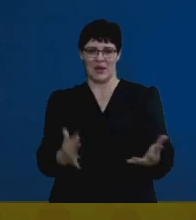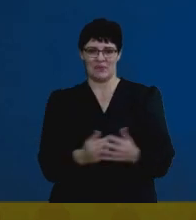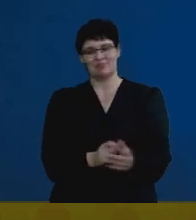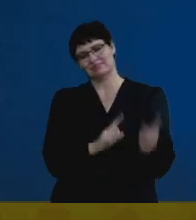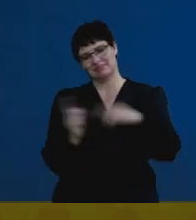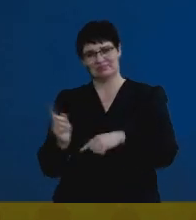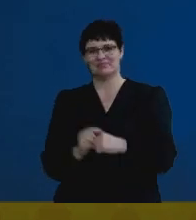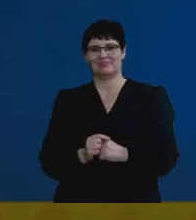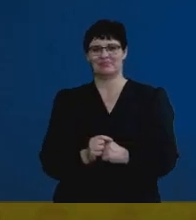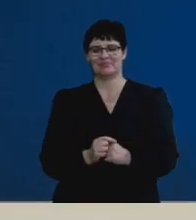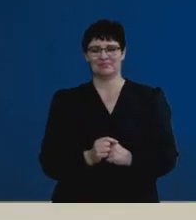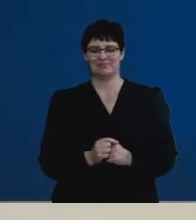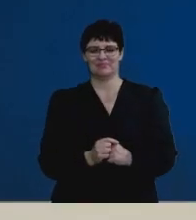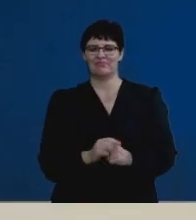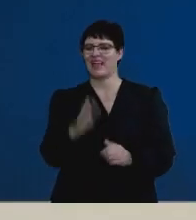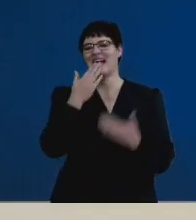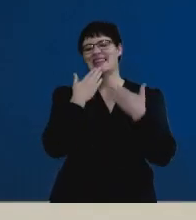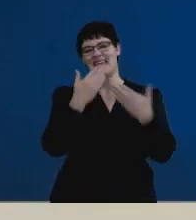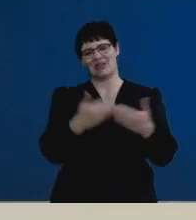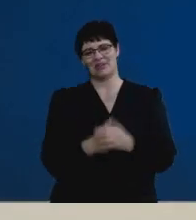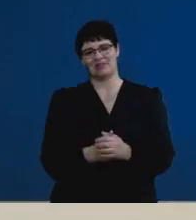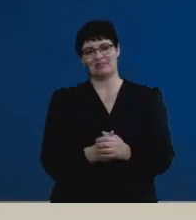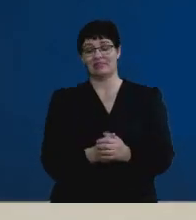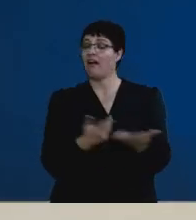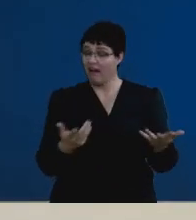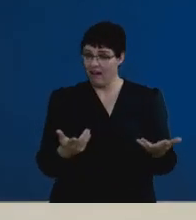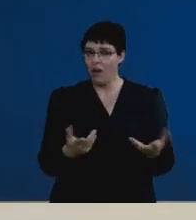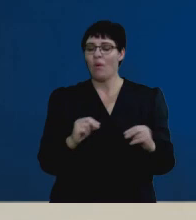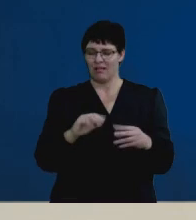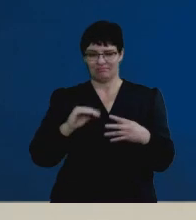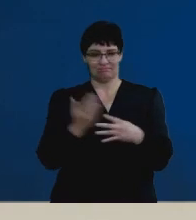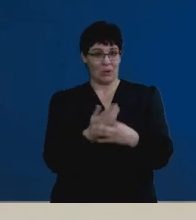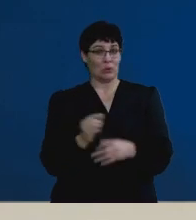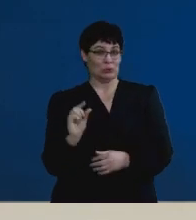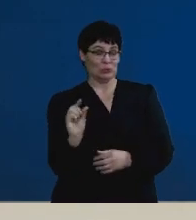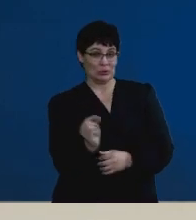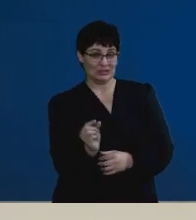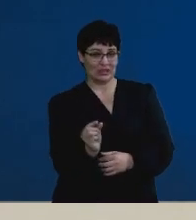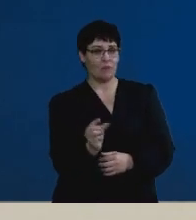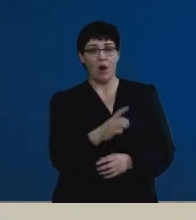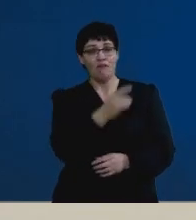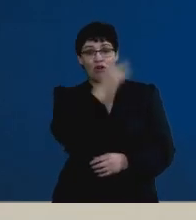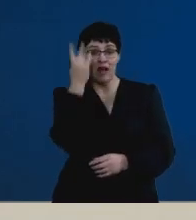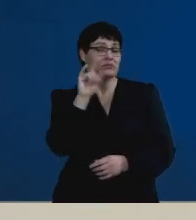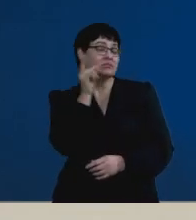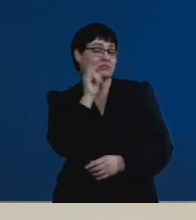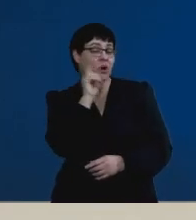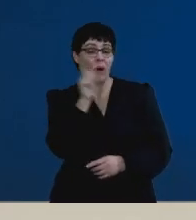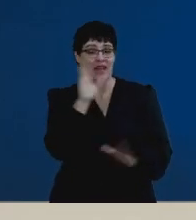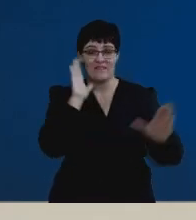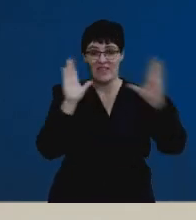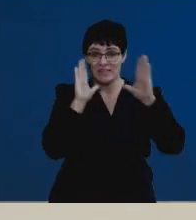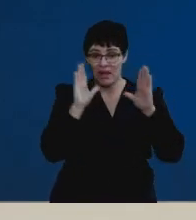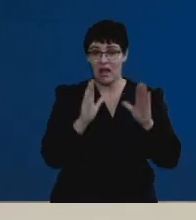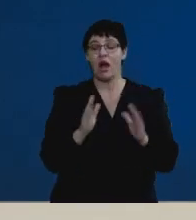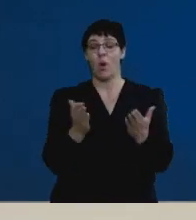Over to you. Thank you. Guys, we are going to take a very short break. But don't forget to check us out on Facebook